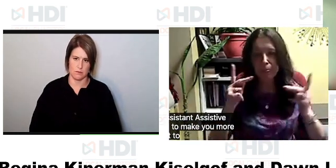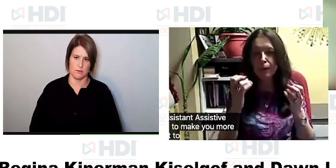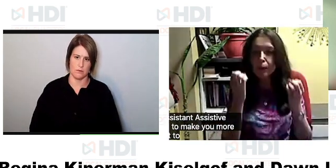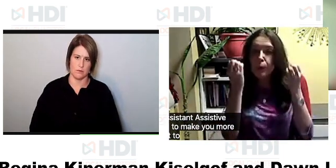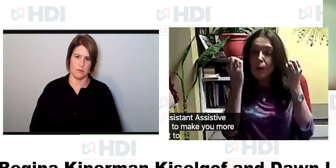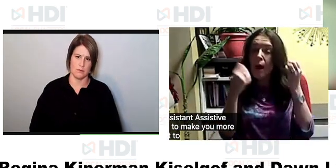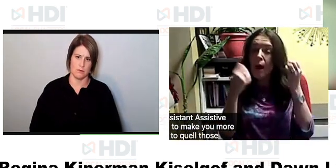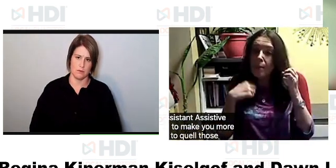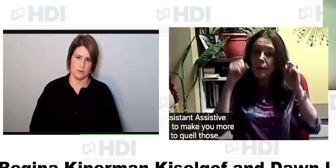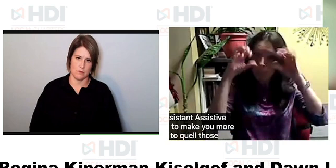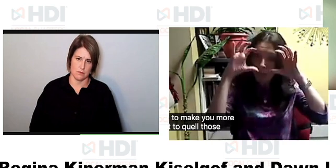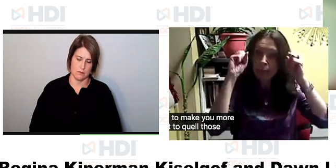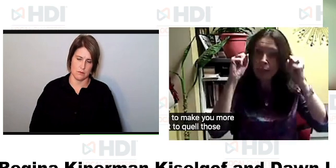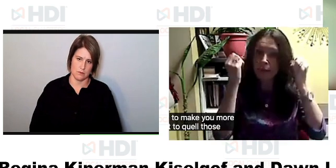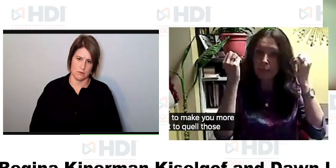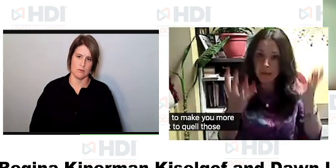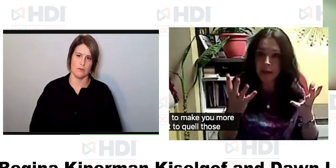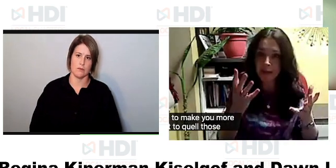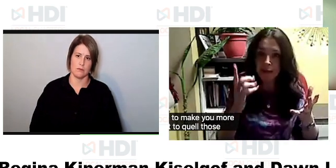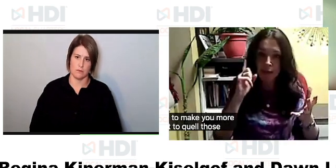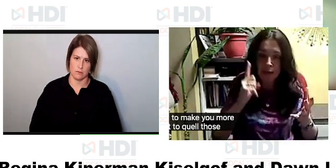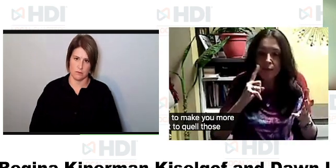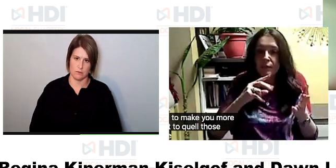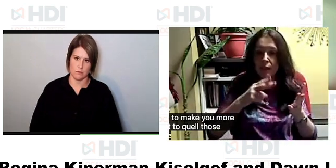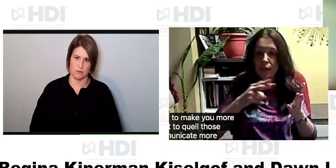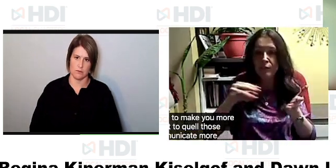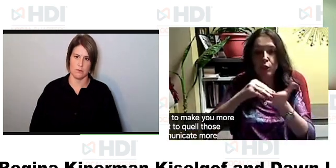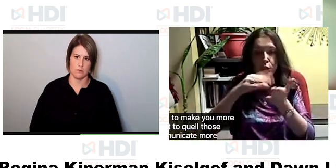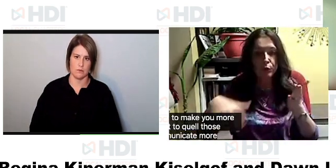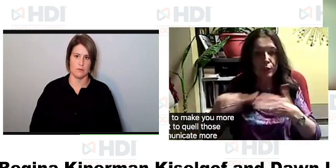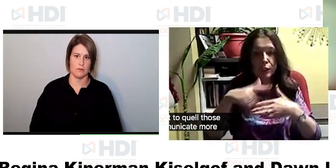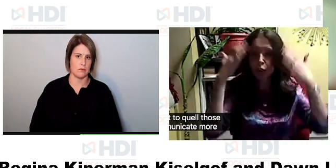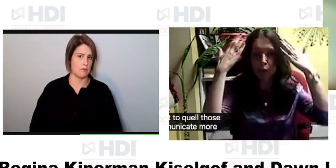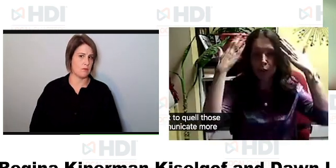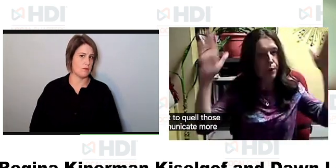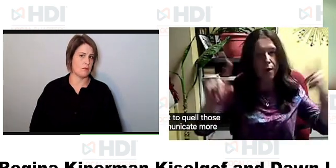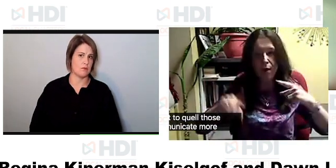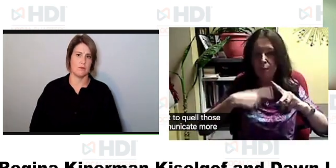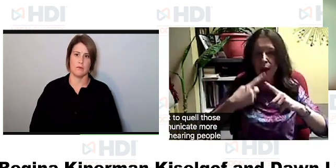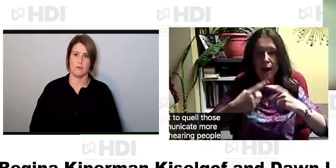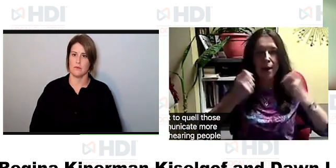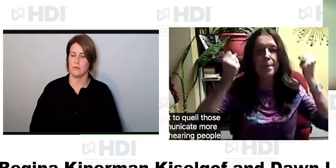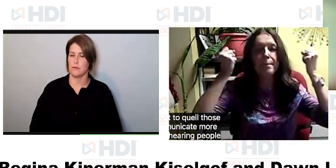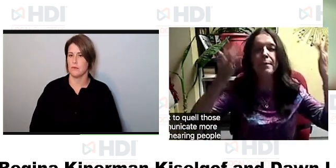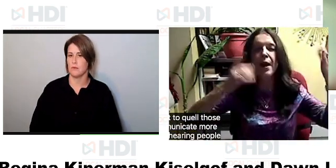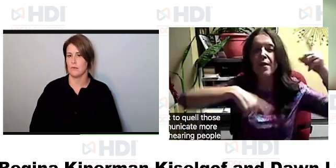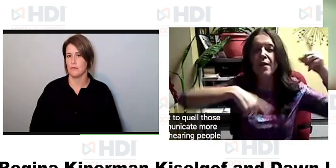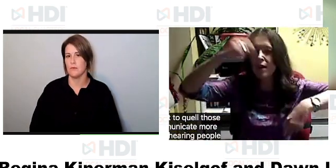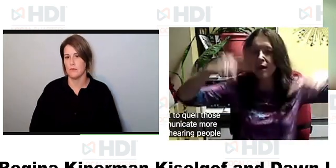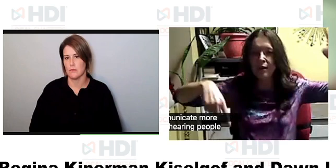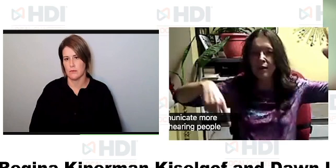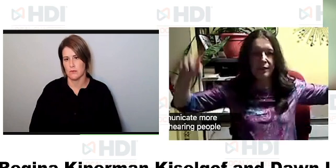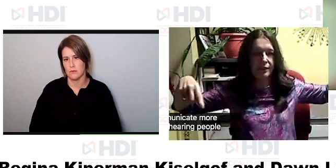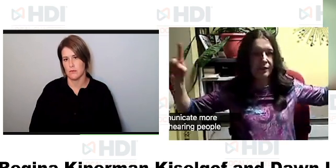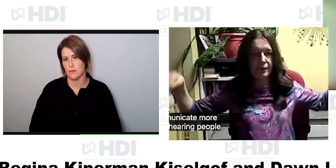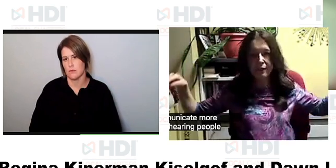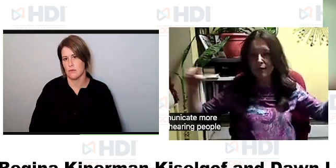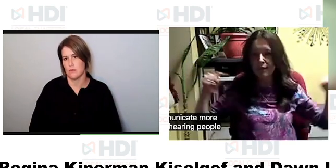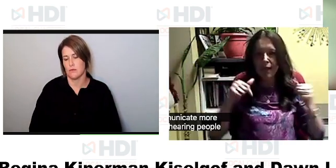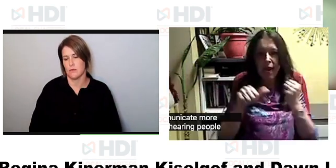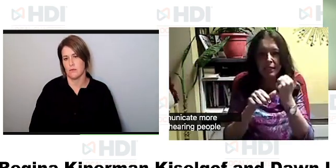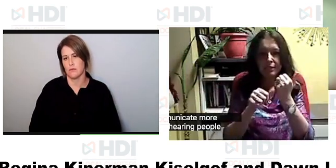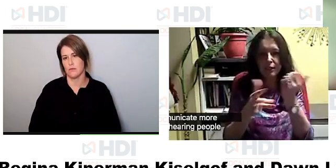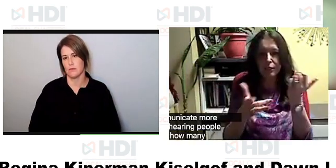quell those nerves to allow them to communicate more smoothly and effectively with hearing people i'm amazed how many